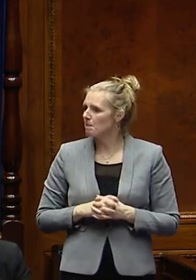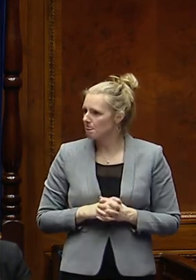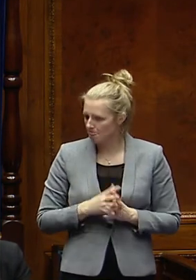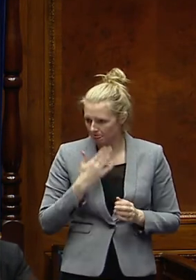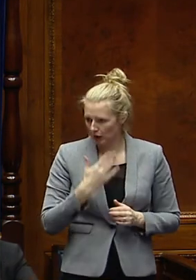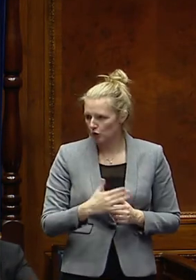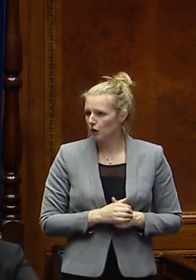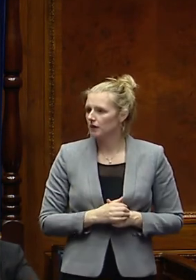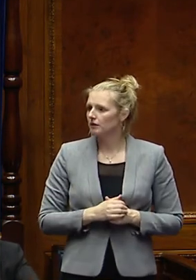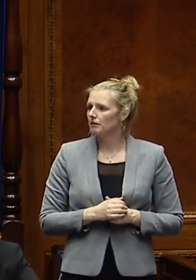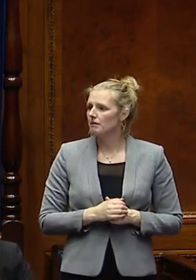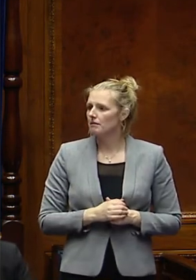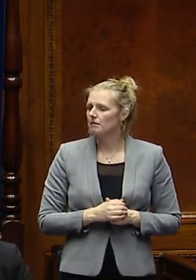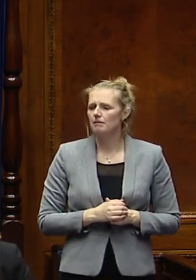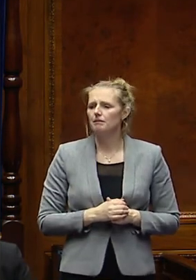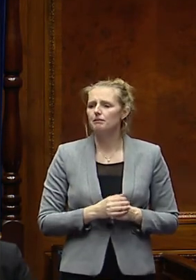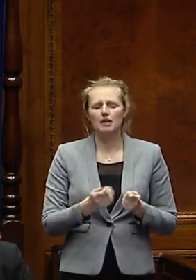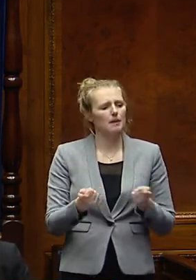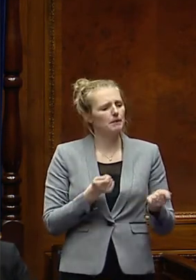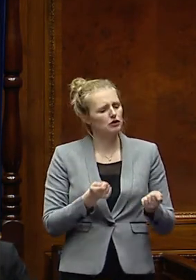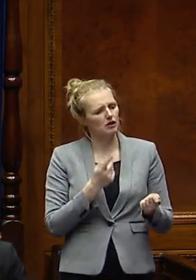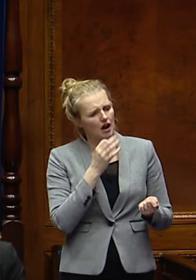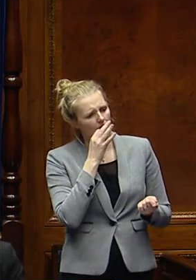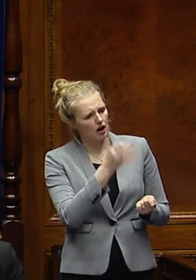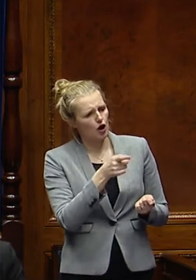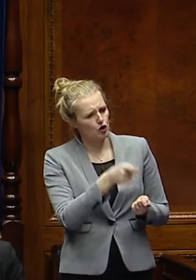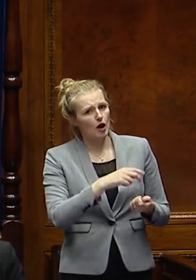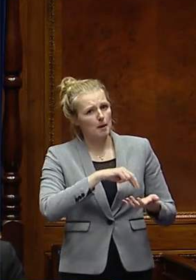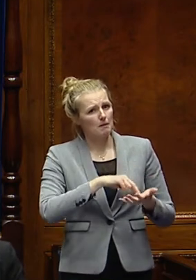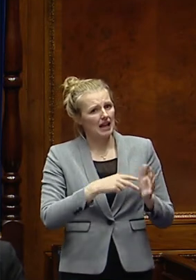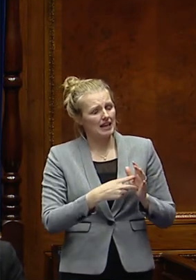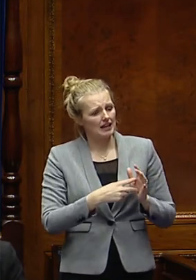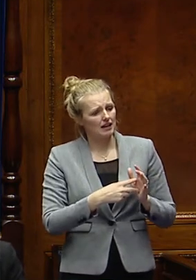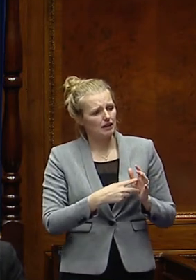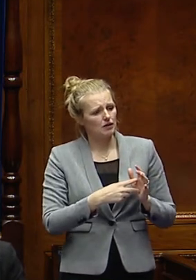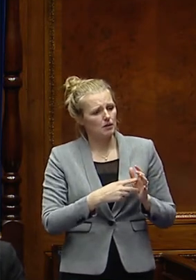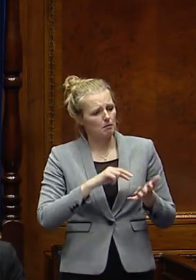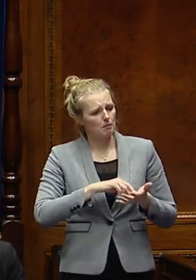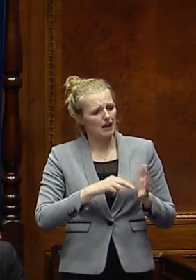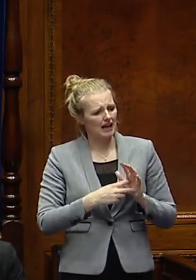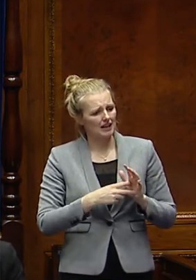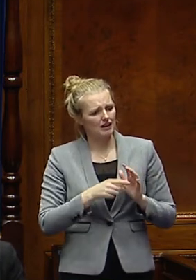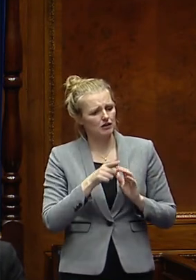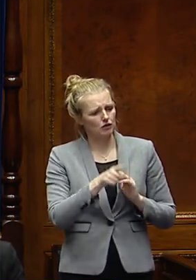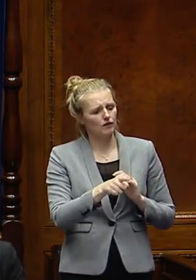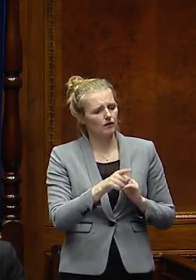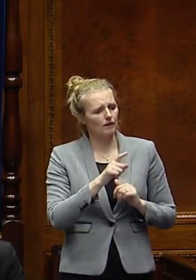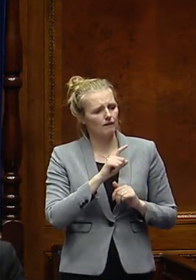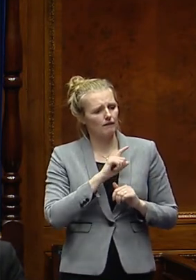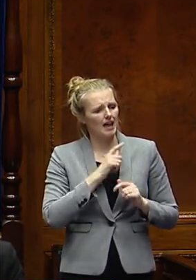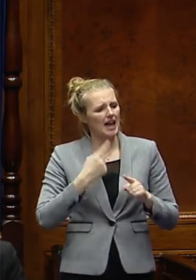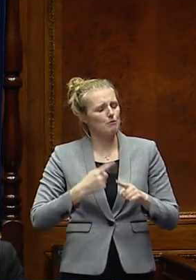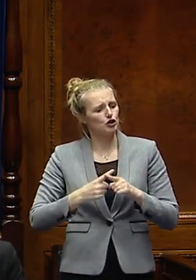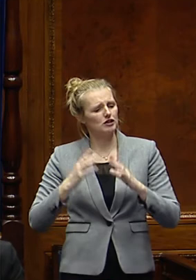Thank you, Mr Speaker. Can I ask the Minister if she is planning at all to review the housing stock in terms of emergency